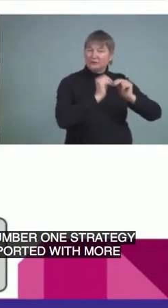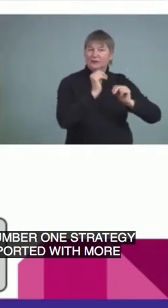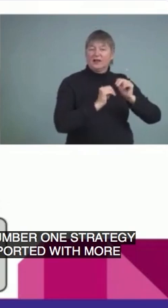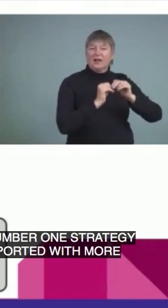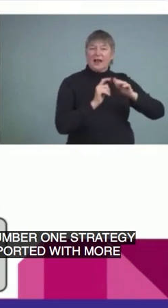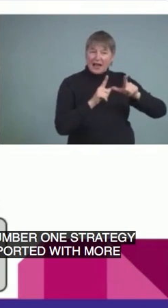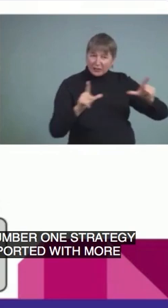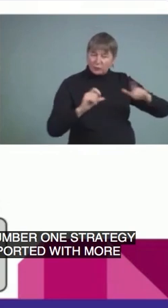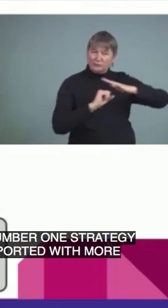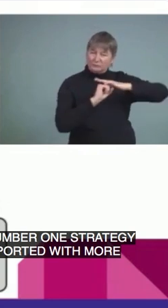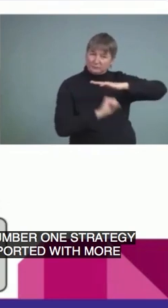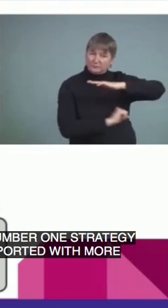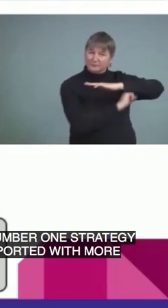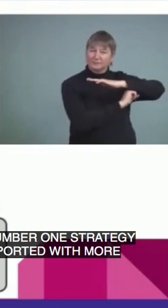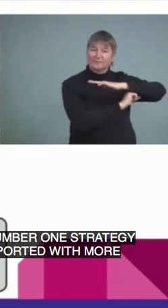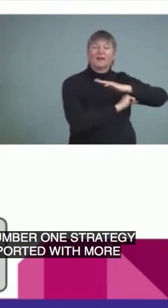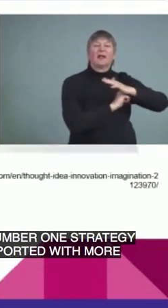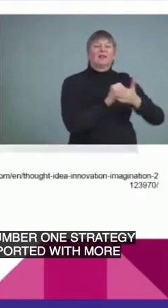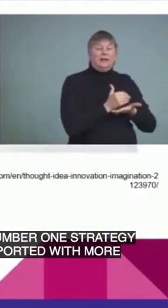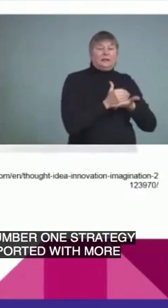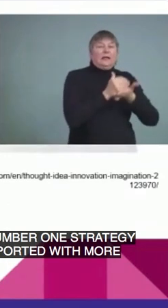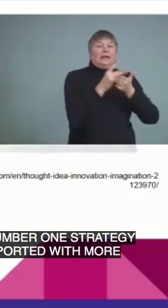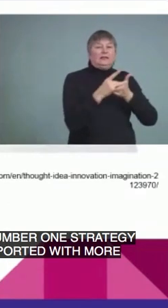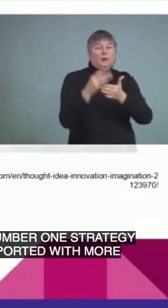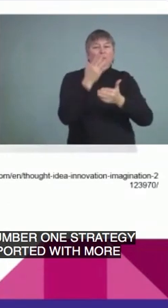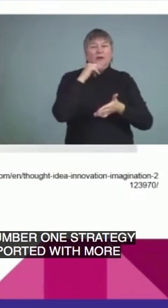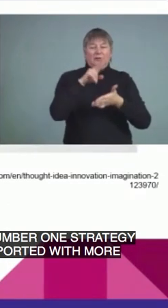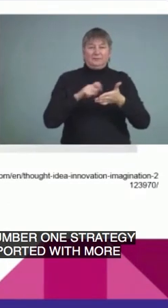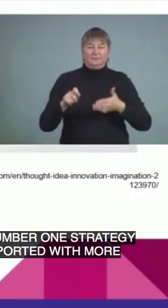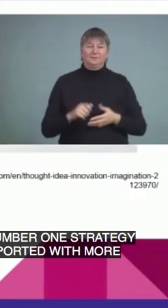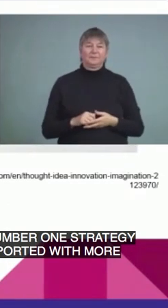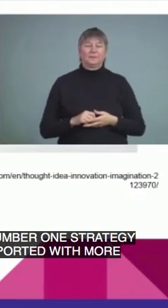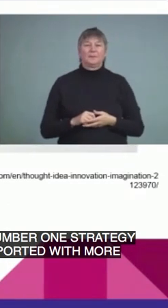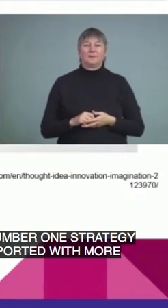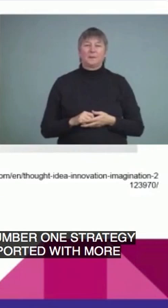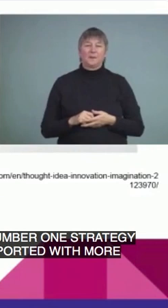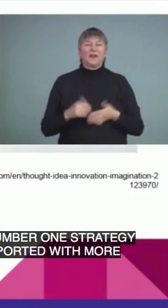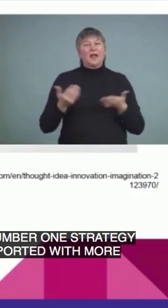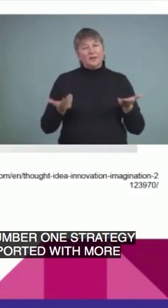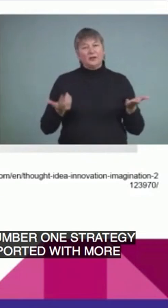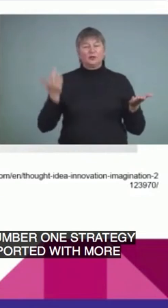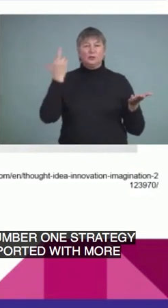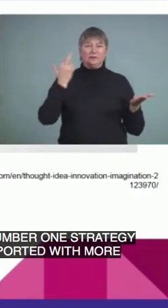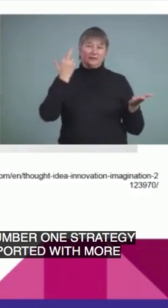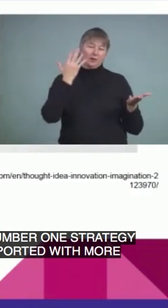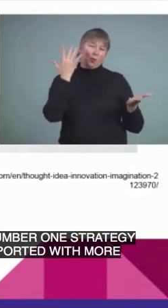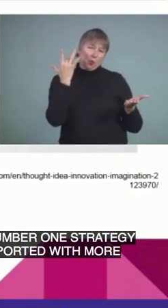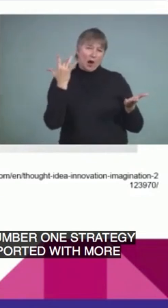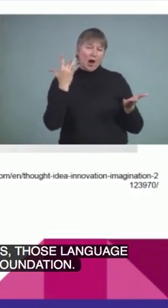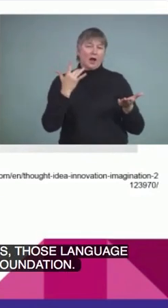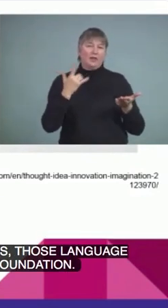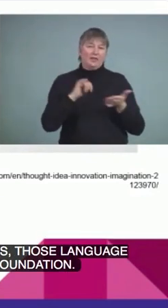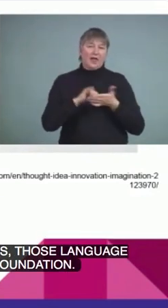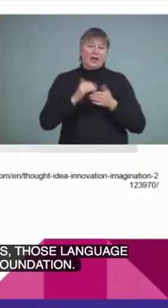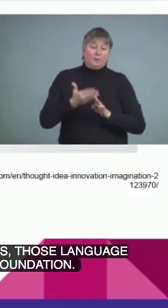foundations to build a strong literacy foundation. And here's a rationale about why pre-teaching is supportive